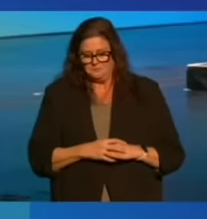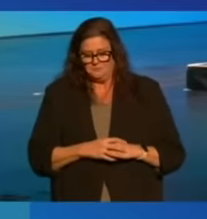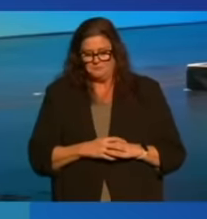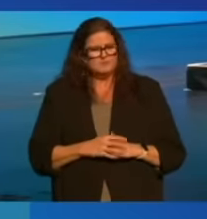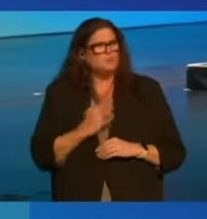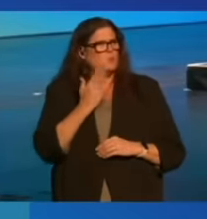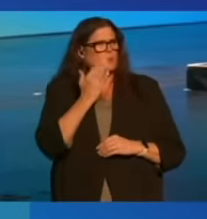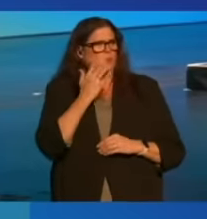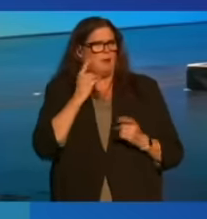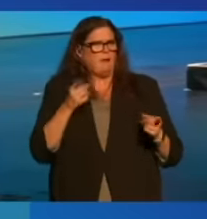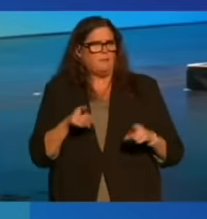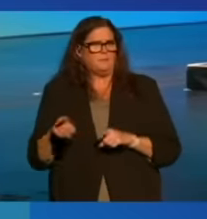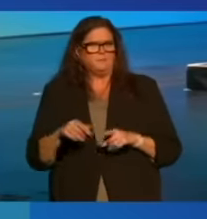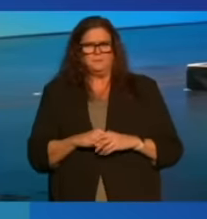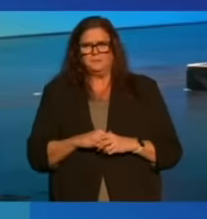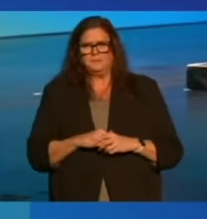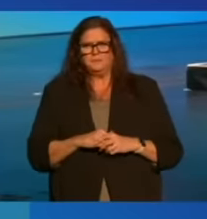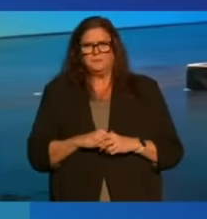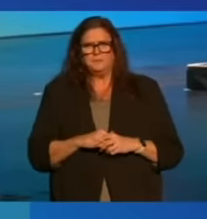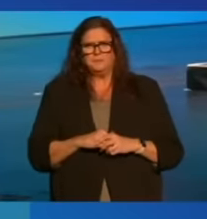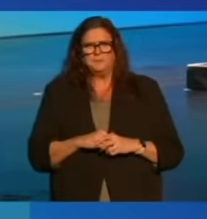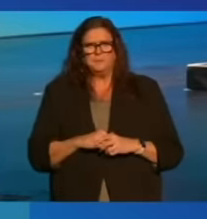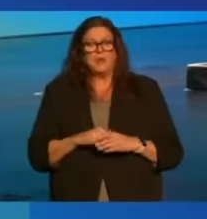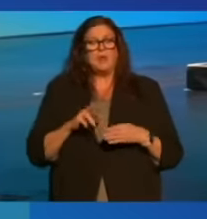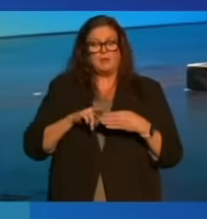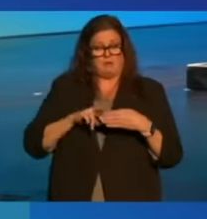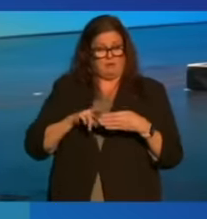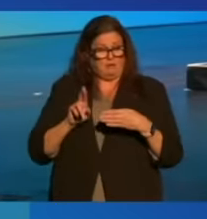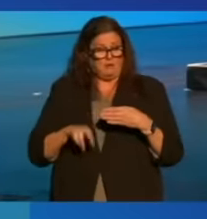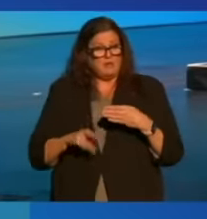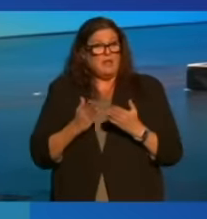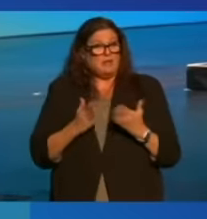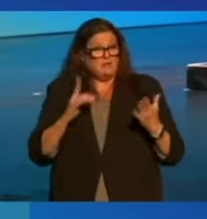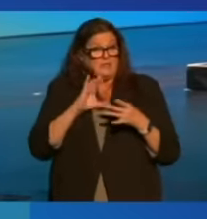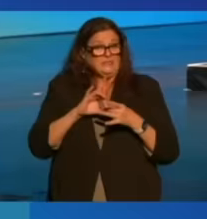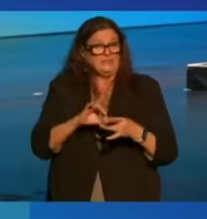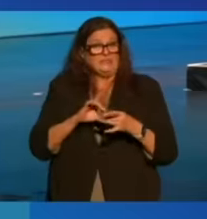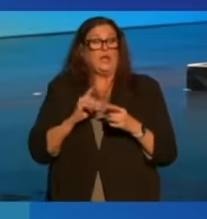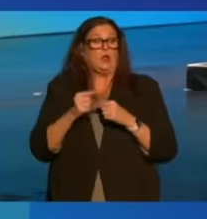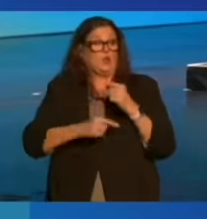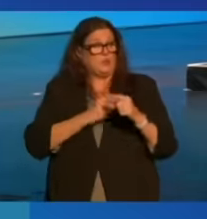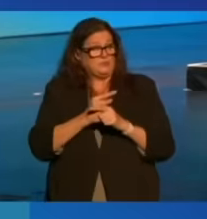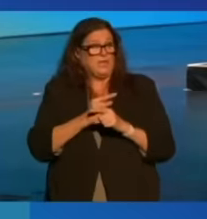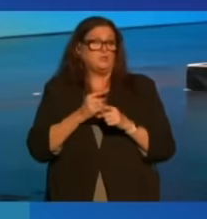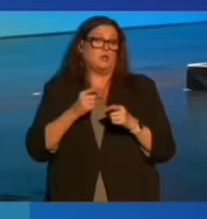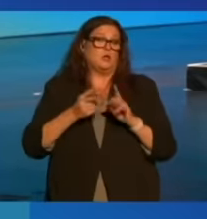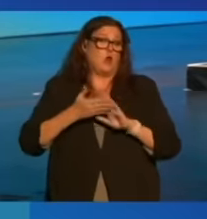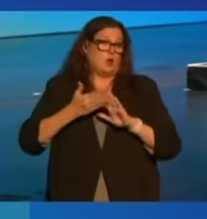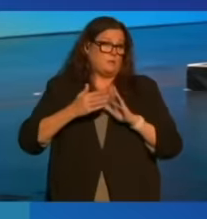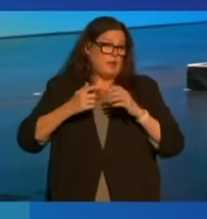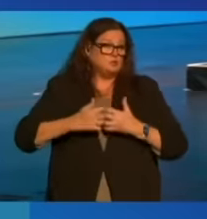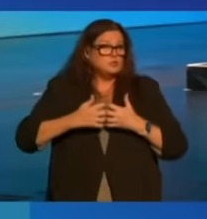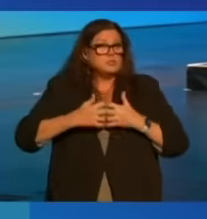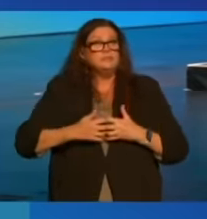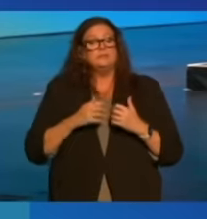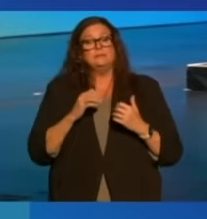Why is that? Well, it turned out that things like globalization, automation, the Internet,